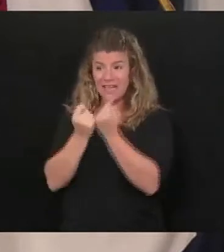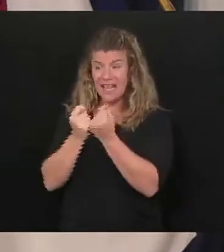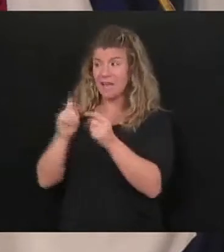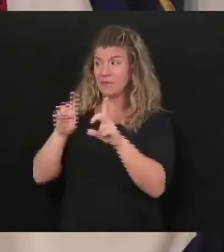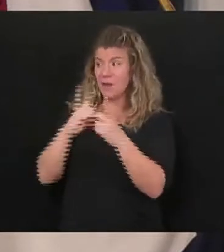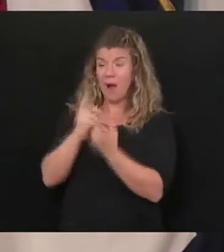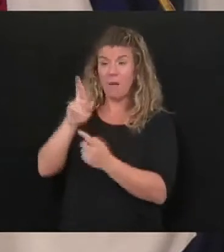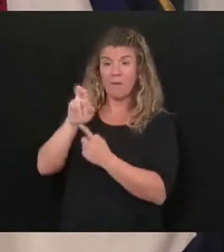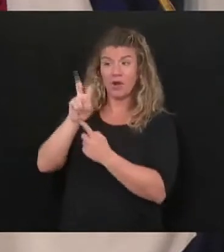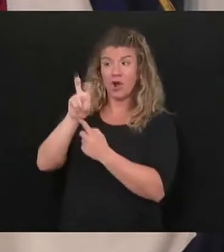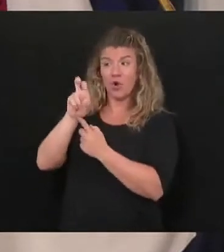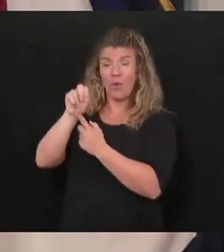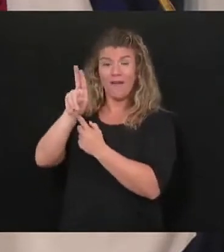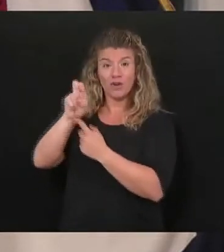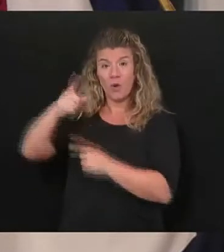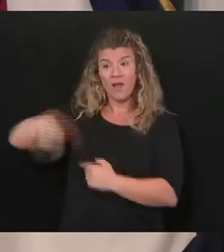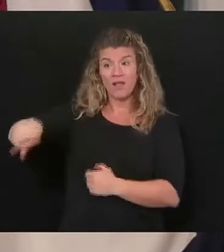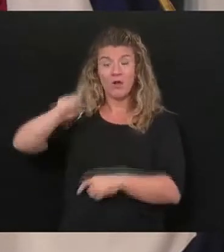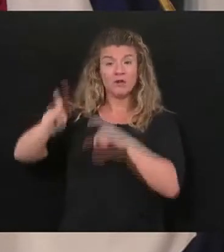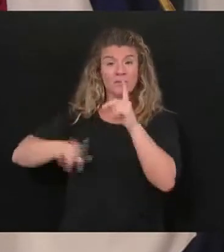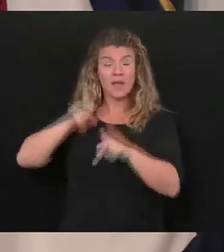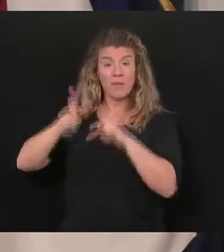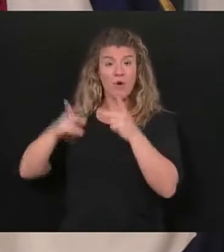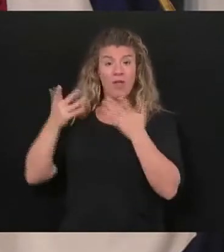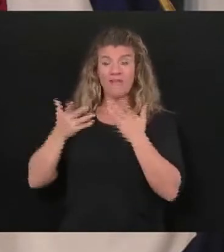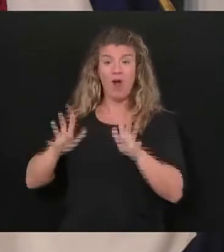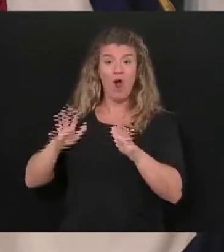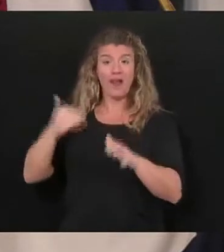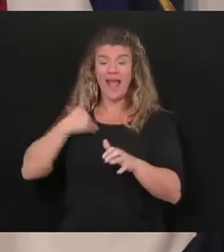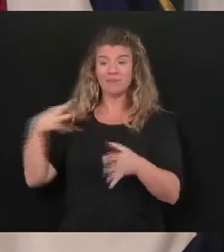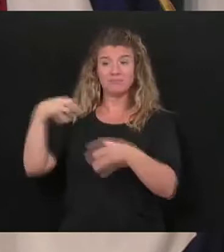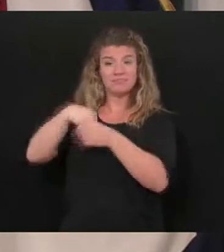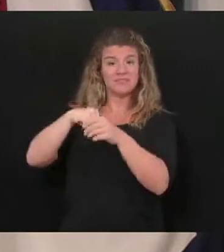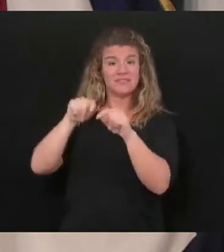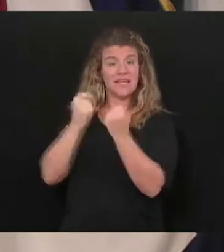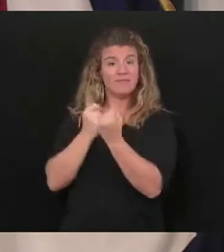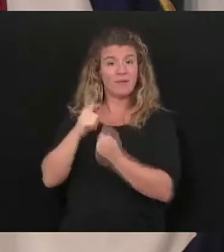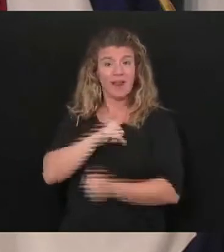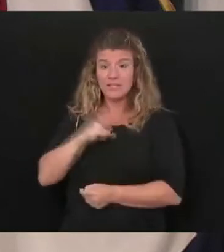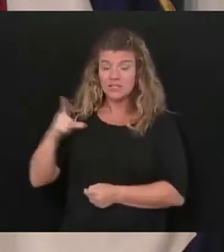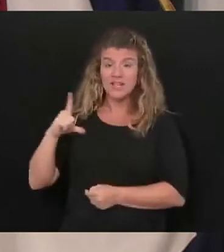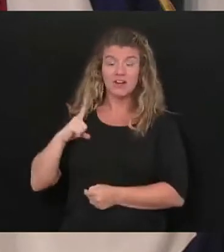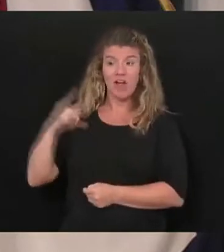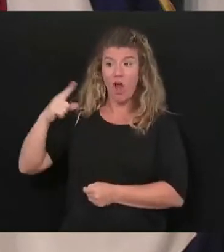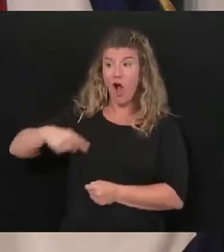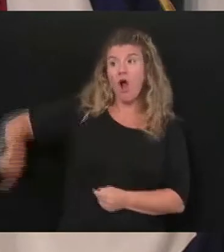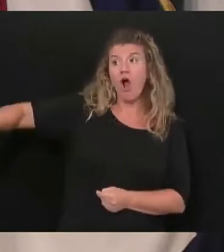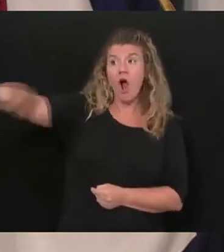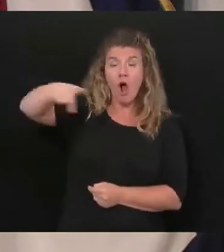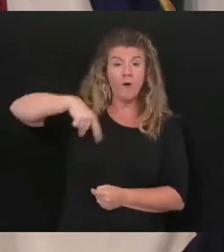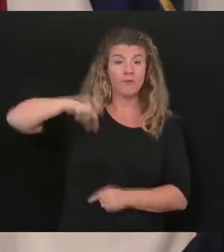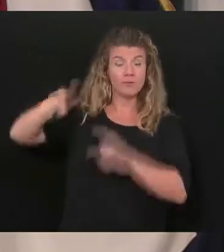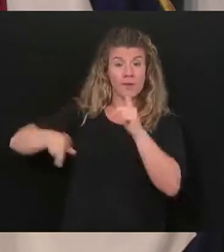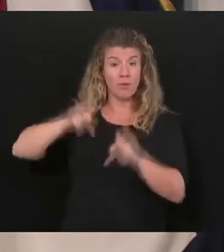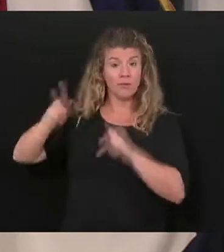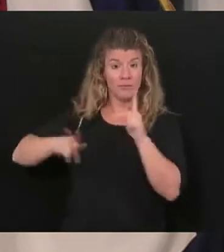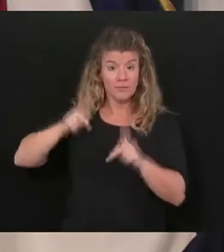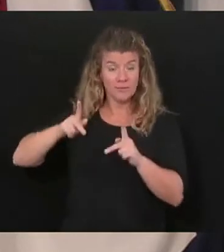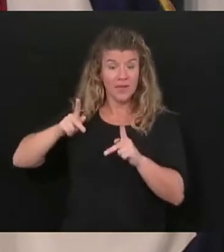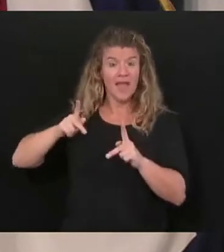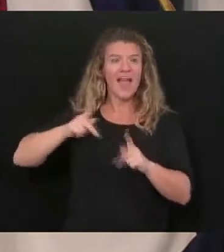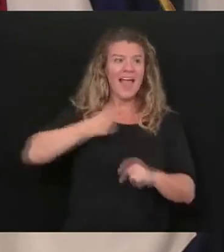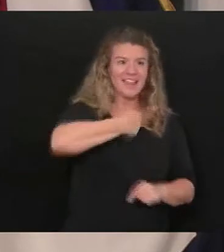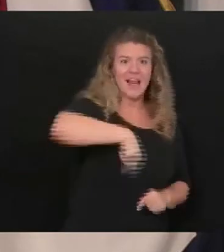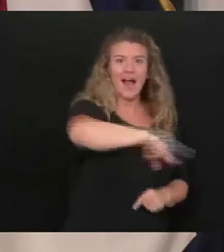and all those people that are having input from the legislature right on down, all those people and all of us together